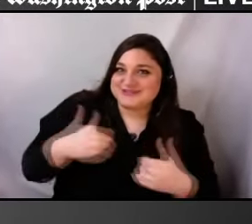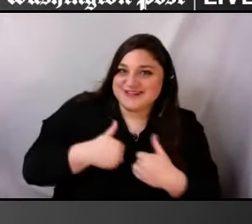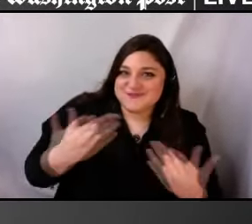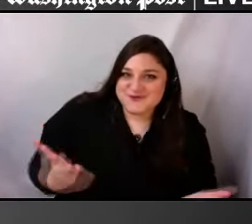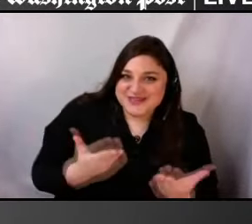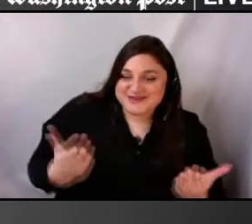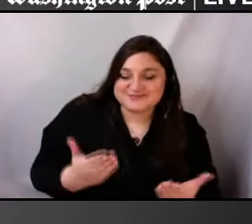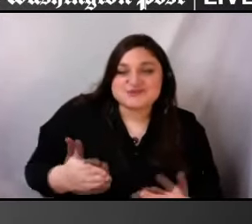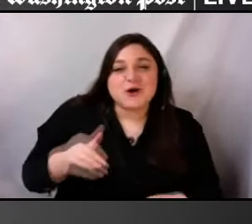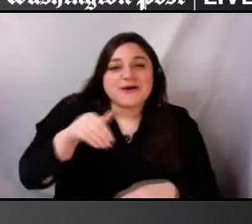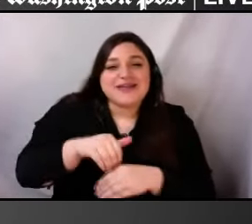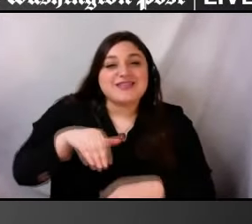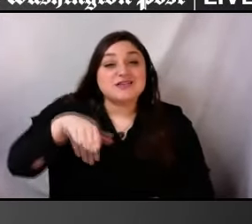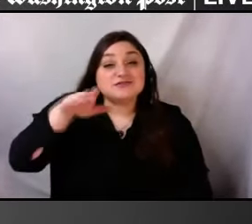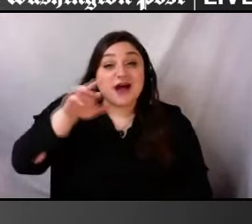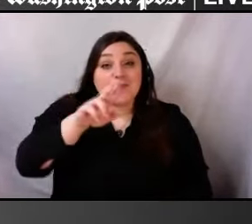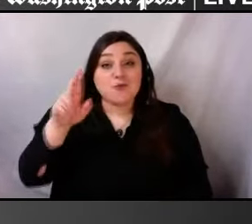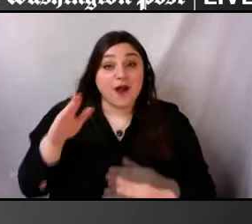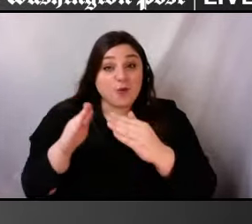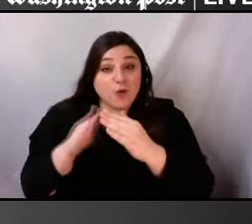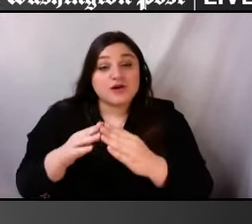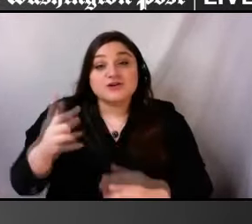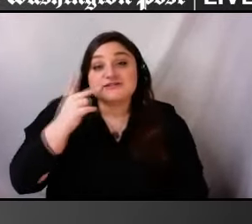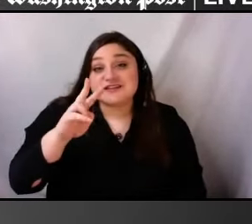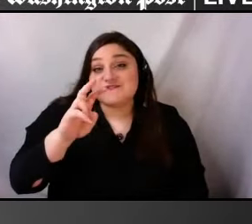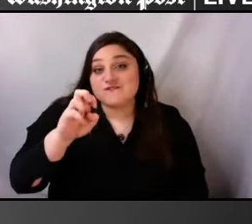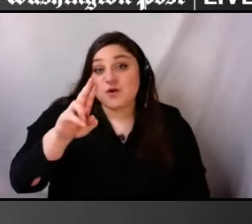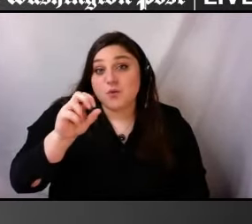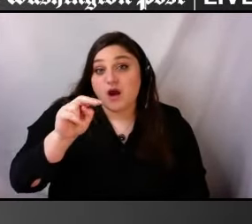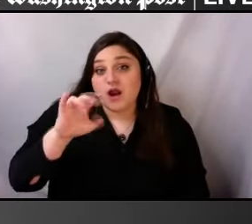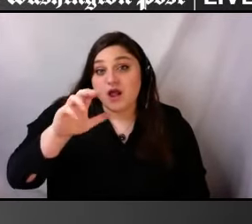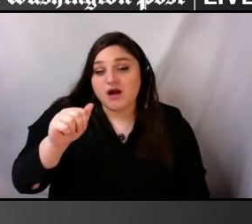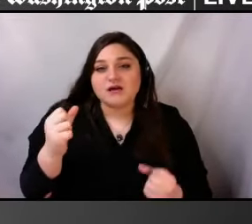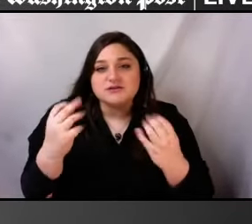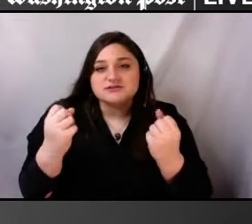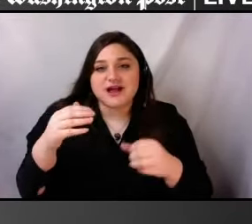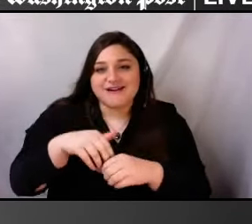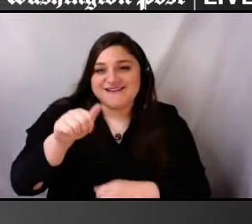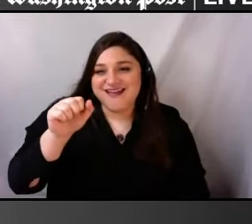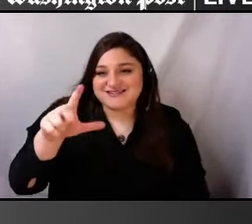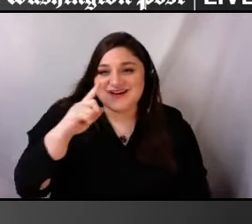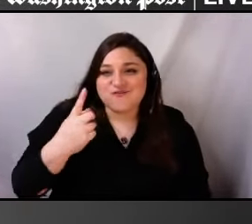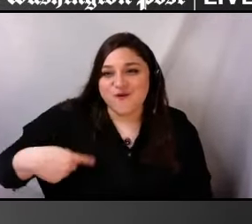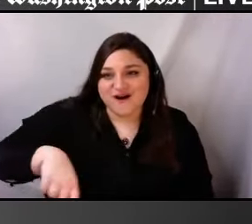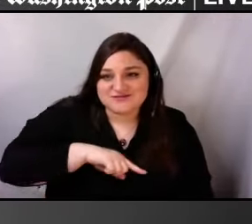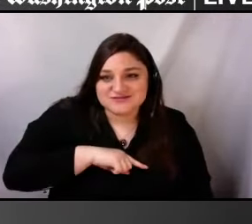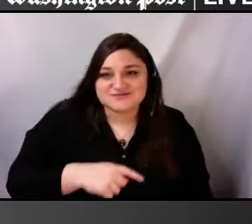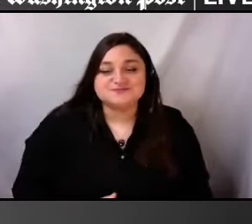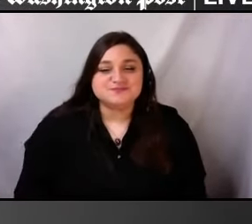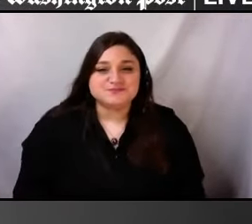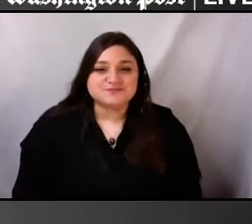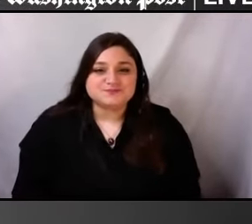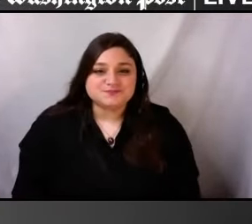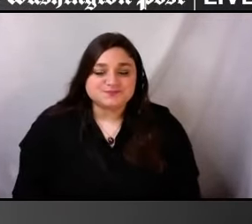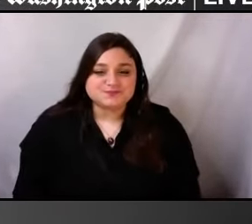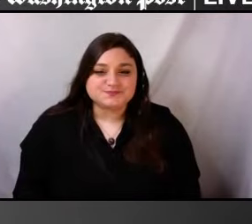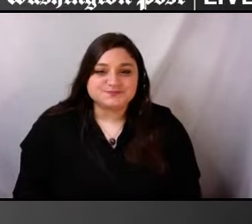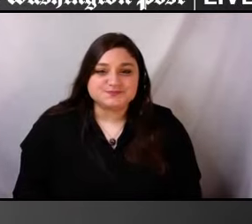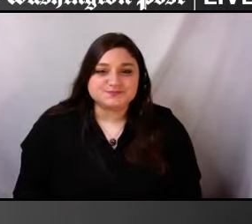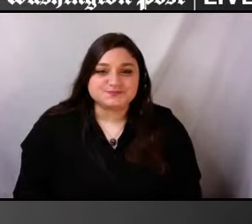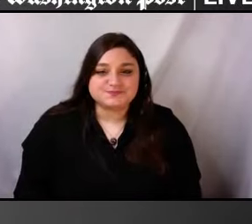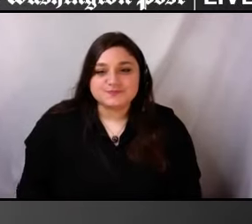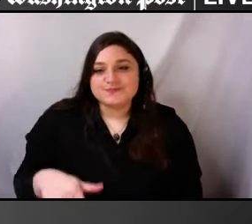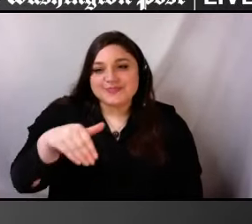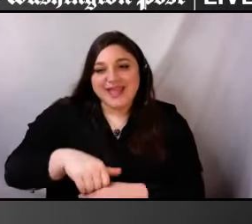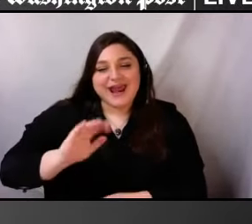corner, you'll see we have Veronica signing ASL for us. And in prepping for this conversation and learning to be more inclusive,